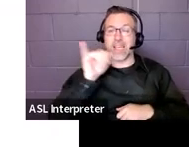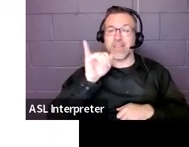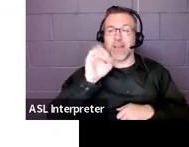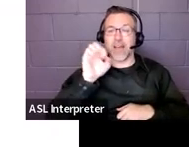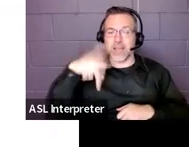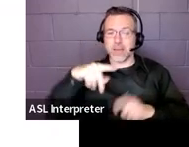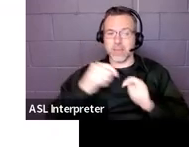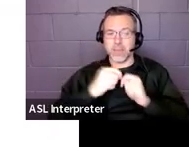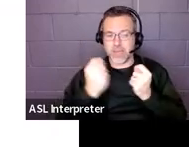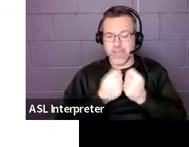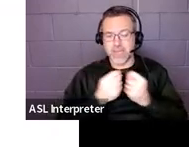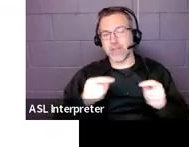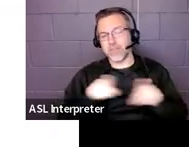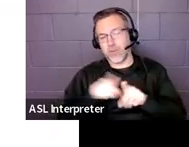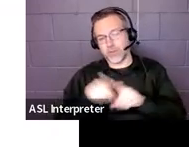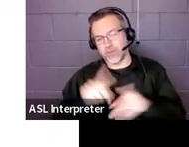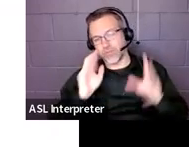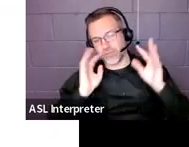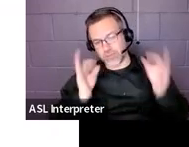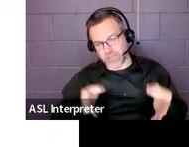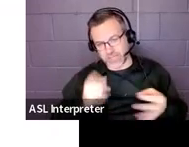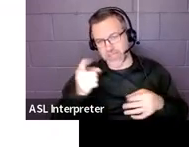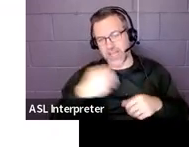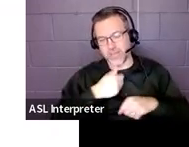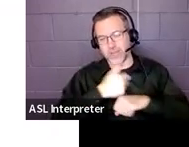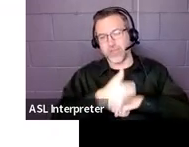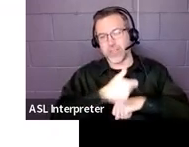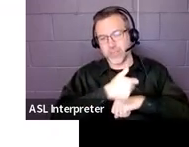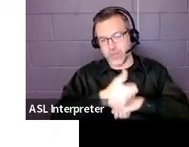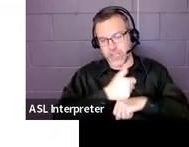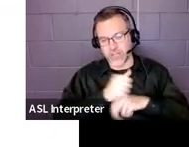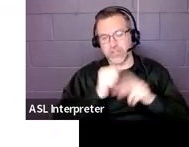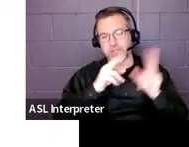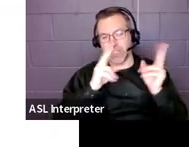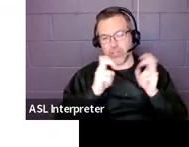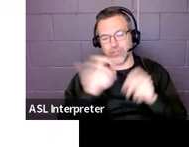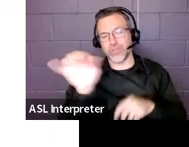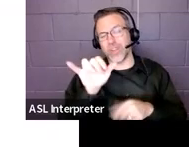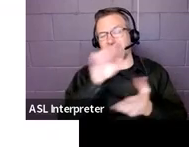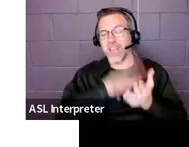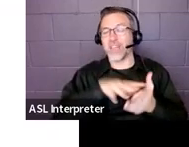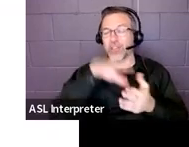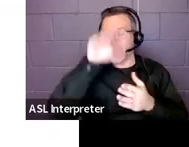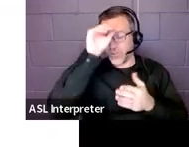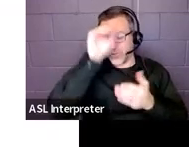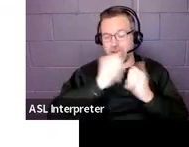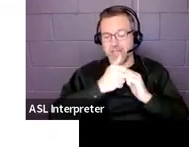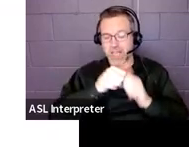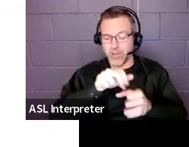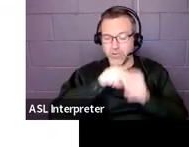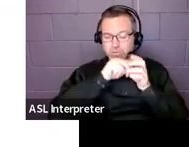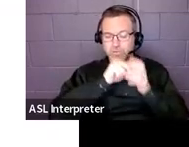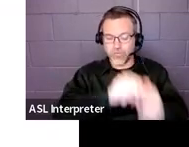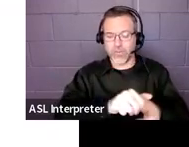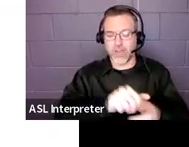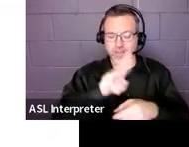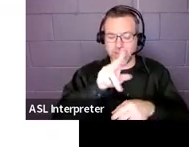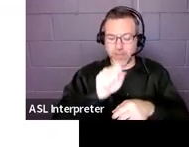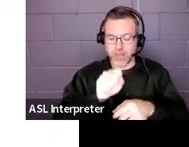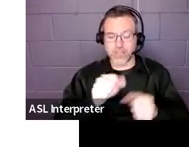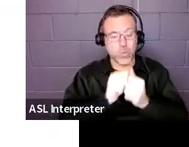an instructional component, like learning how to ride the bus without punching somebody or something like that,